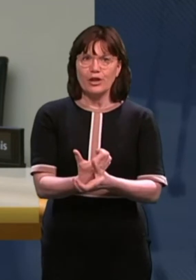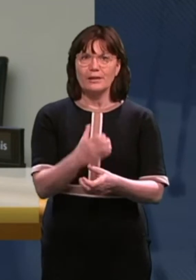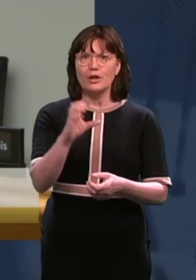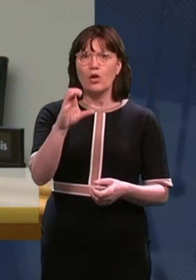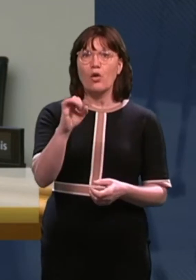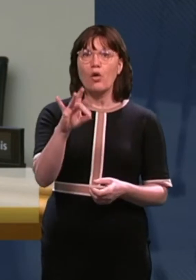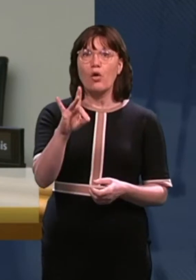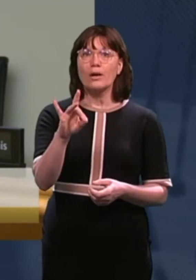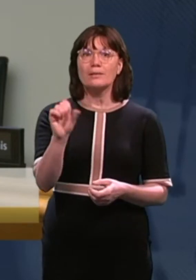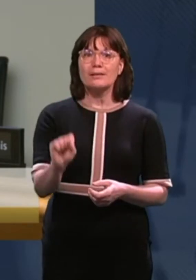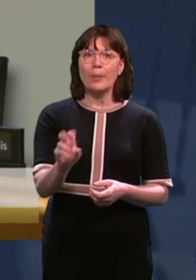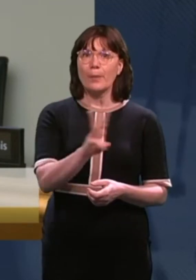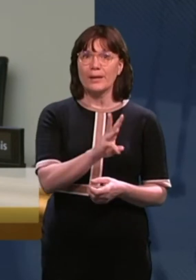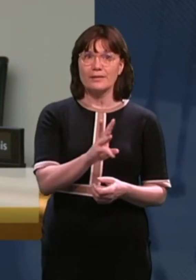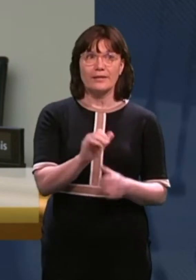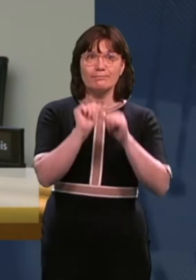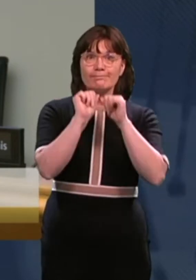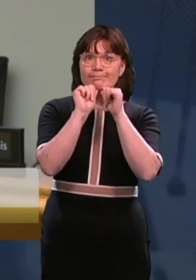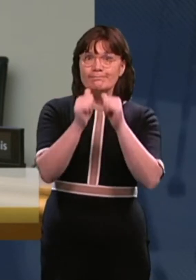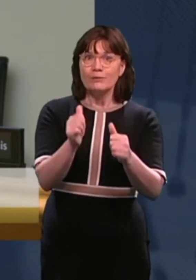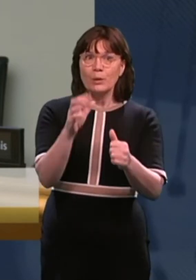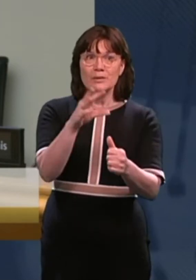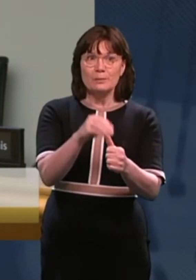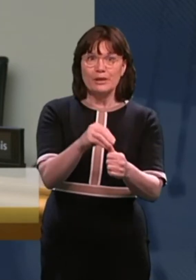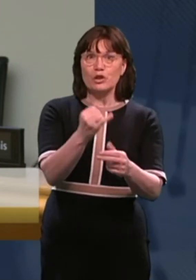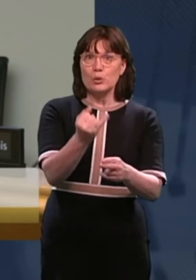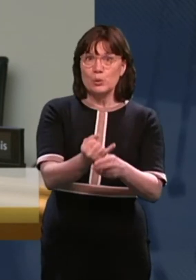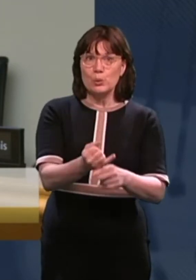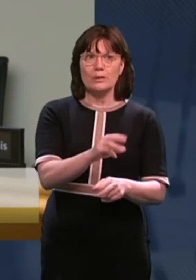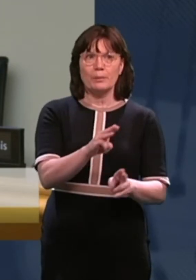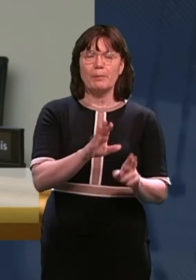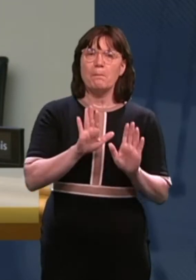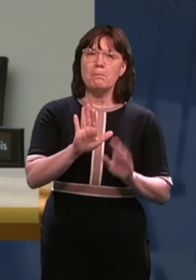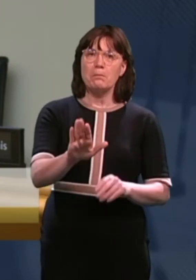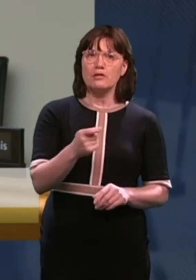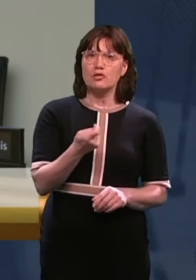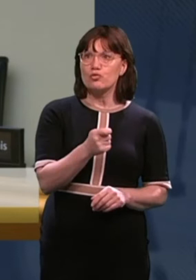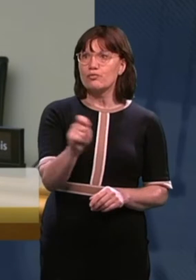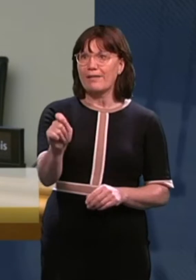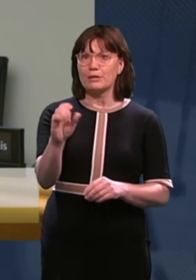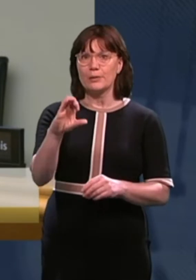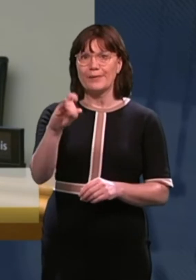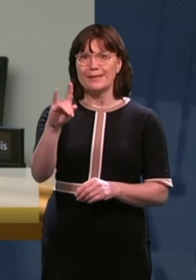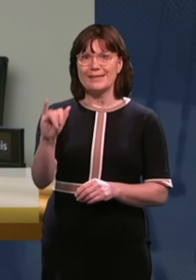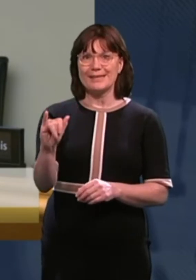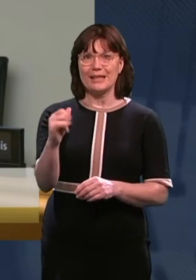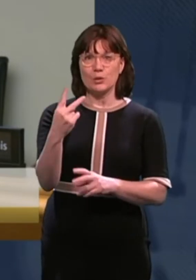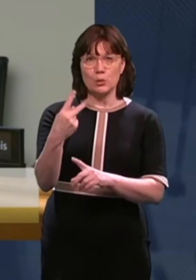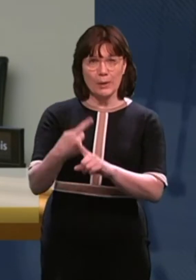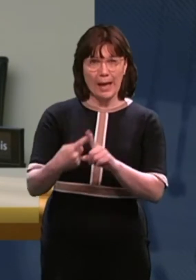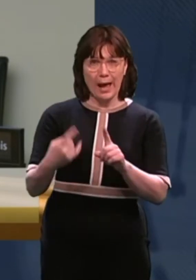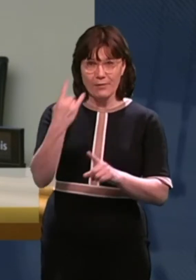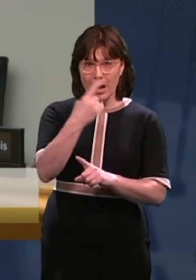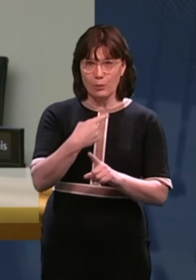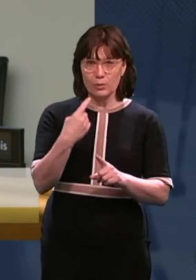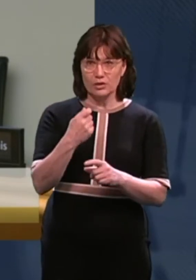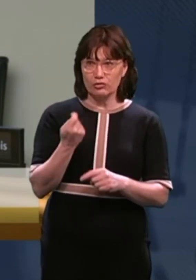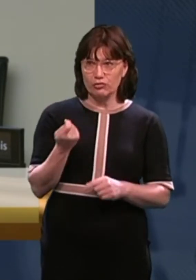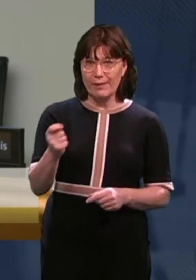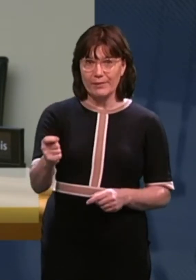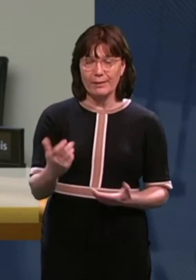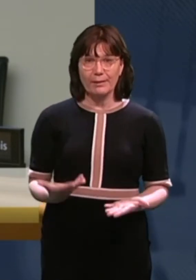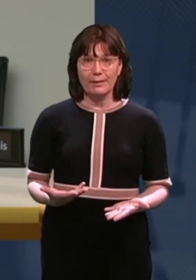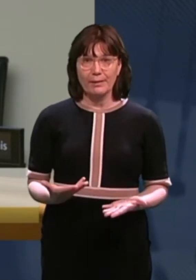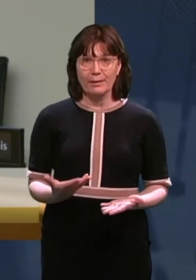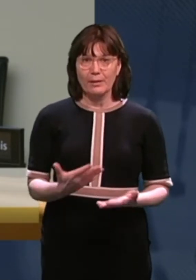South West there is no special school so people are travelling to the city. That could be two, two and a half hours depending on where you are. There are so, so many examples